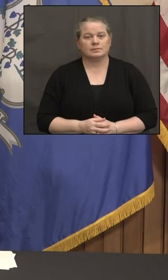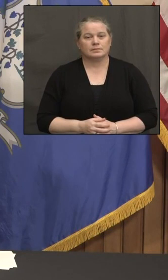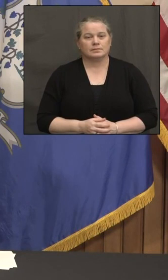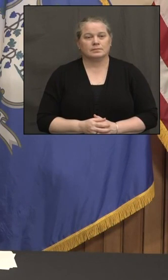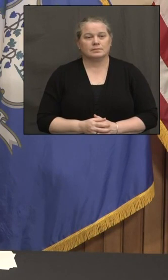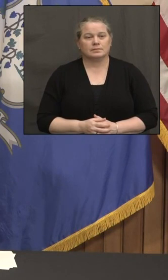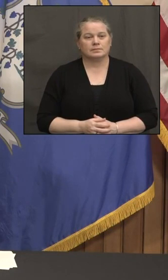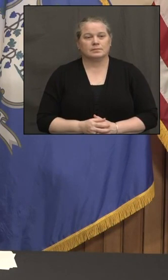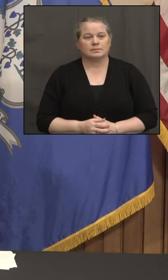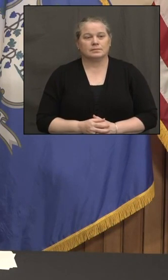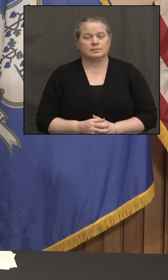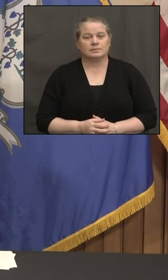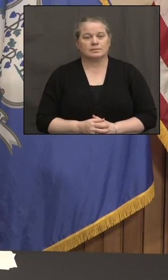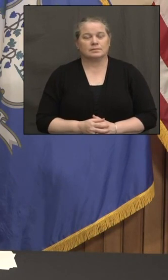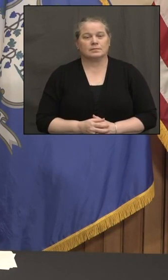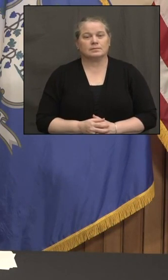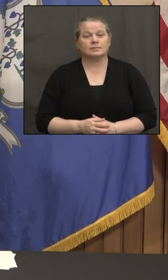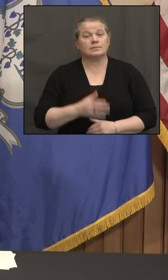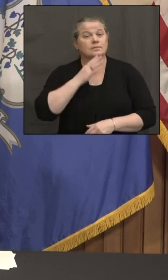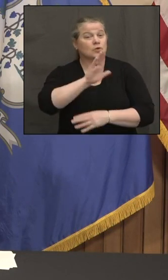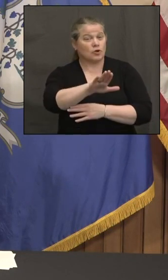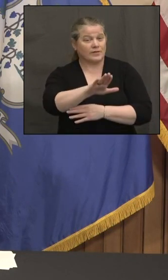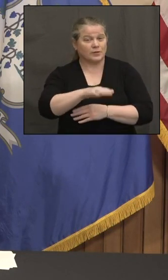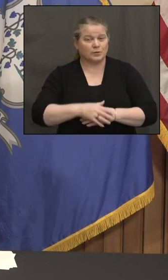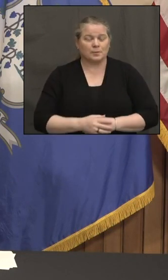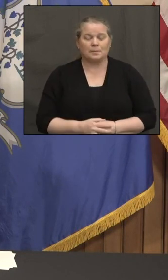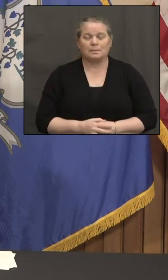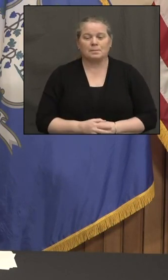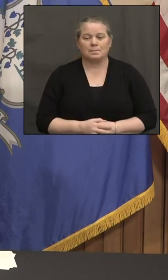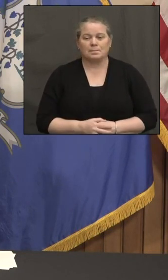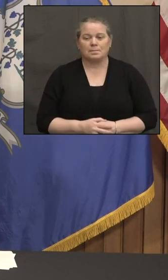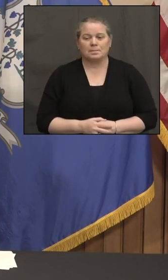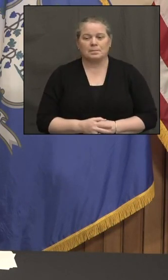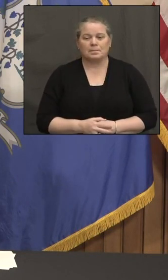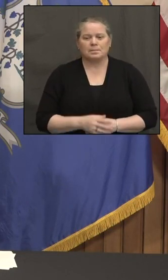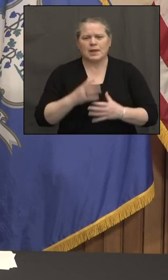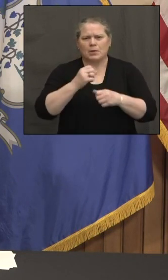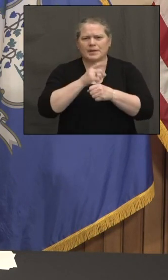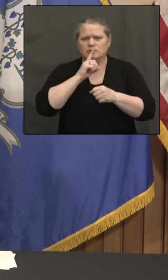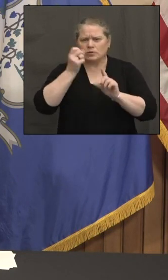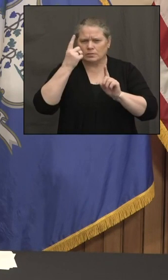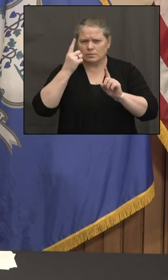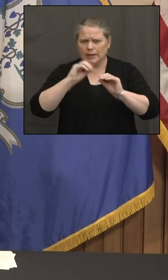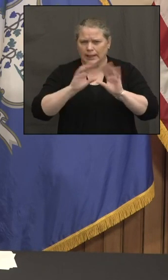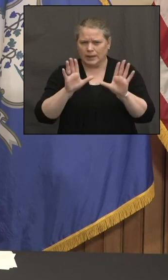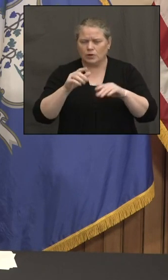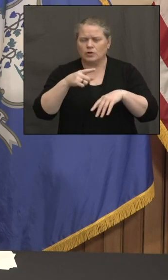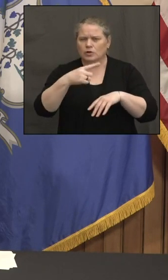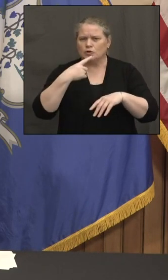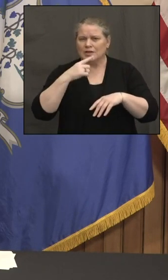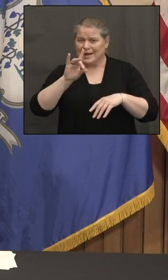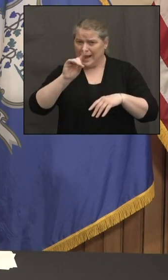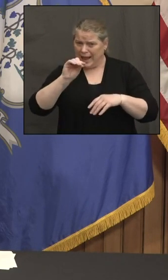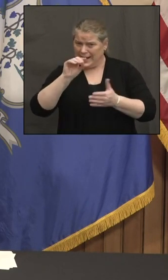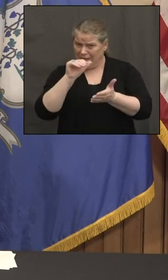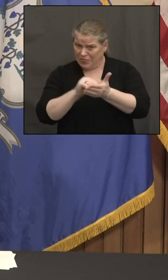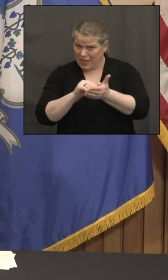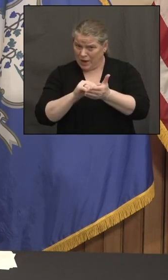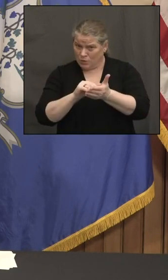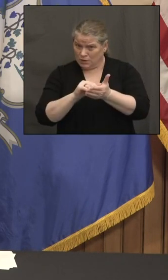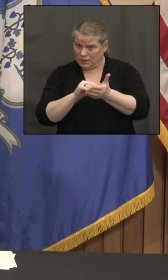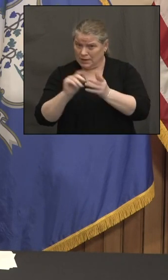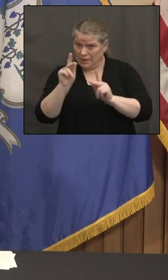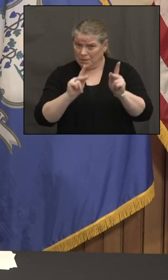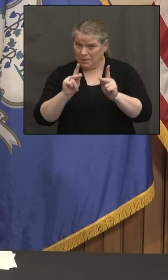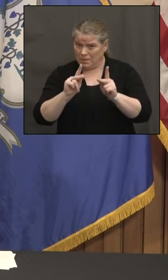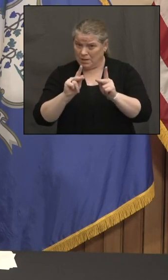Good afternoon. I just want to make sure I'm correct on this. You said 80,000 people signed up on Friday with